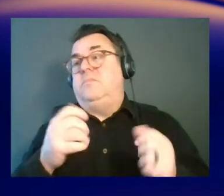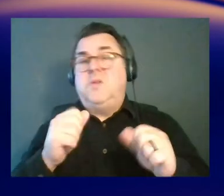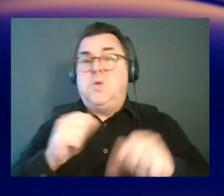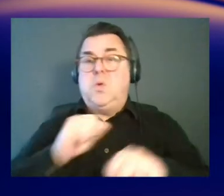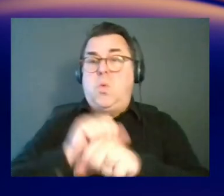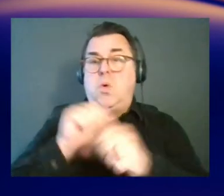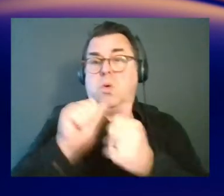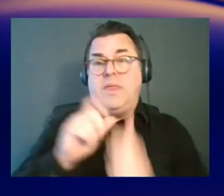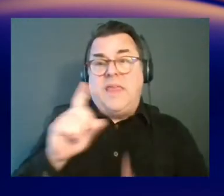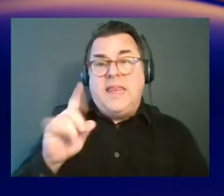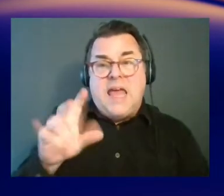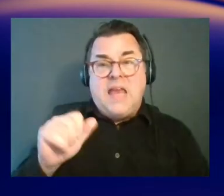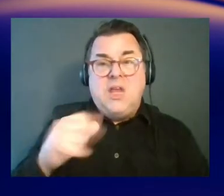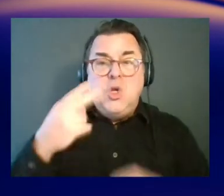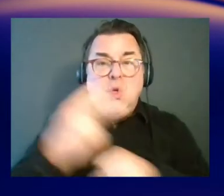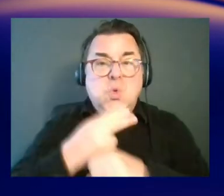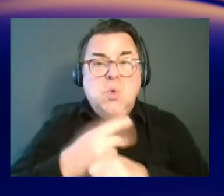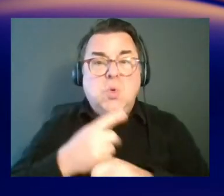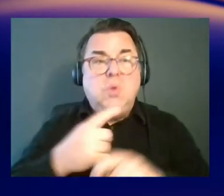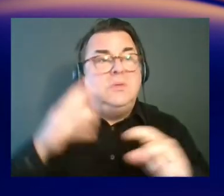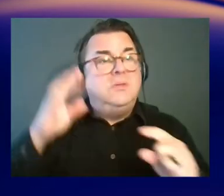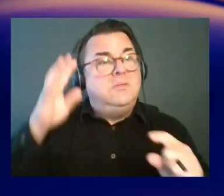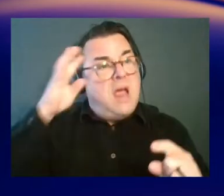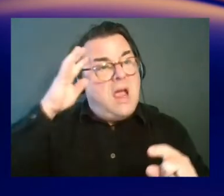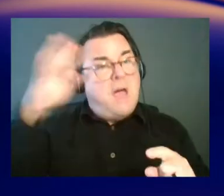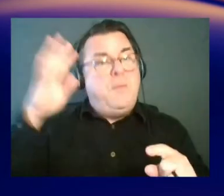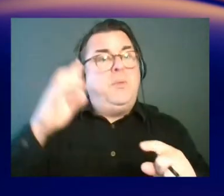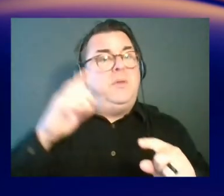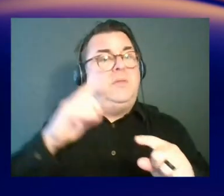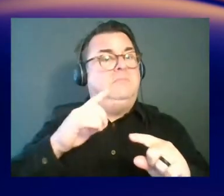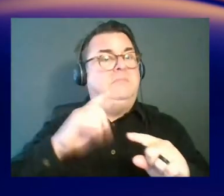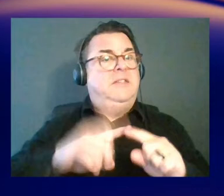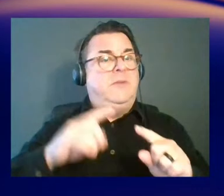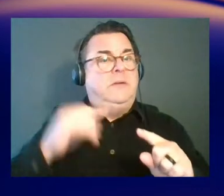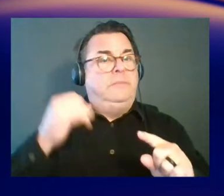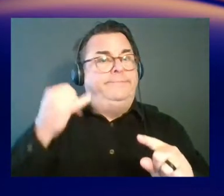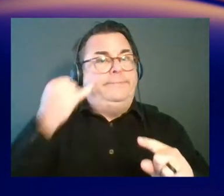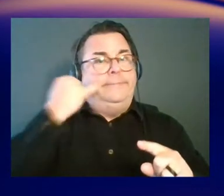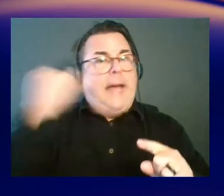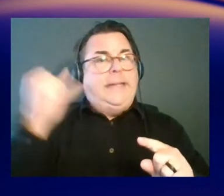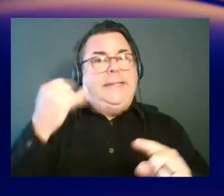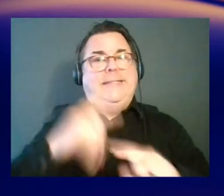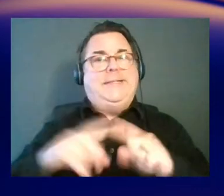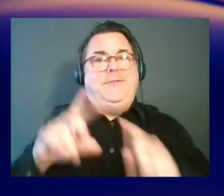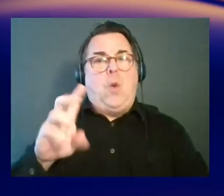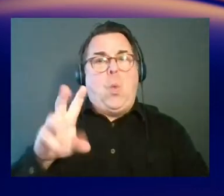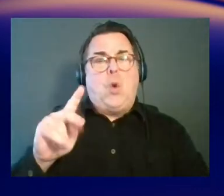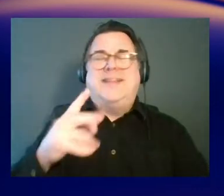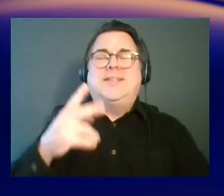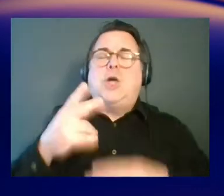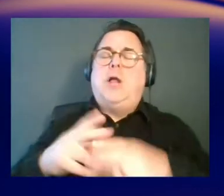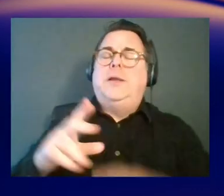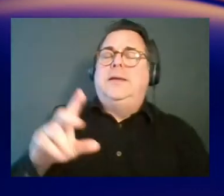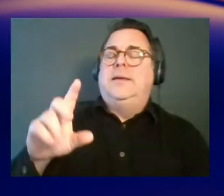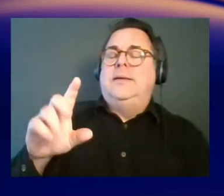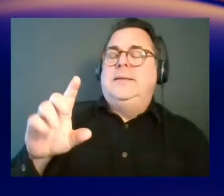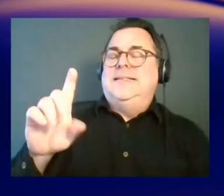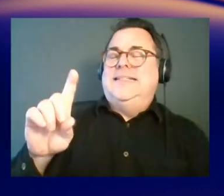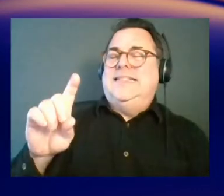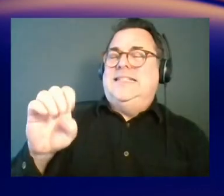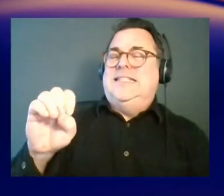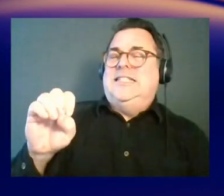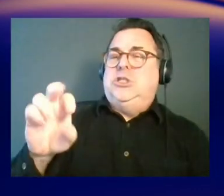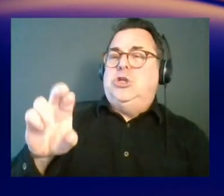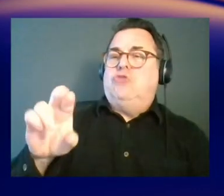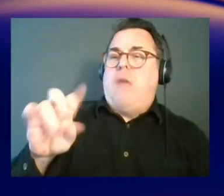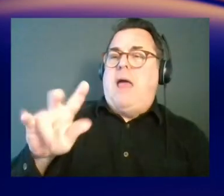data, utilize it in derived works. And the idea is, right, these data are openly available. Anybody